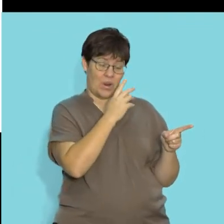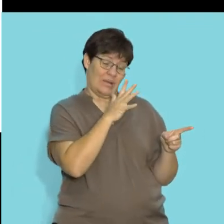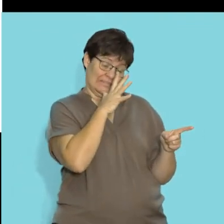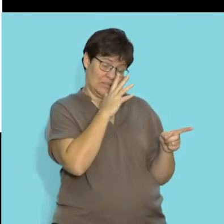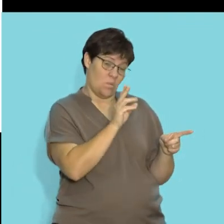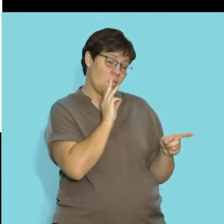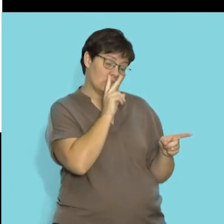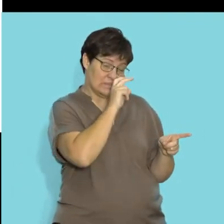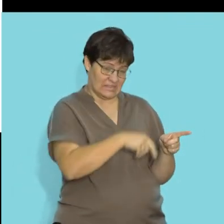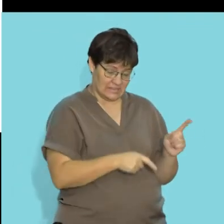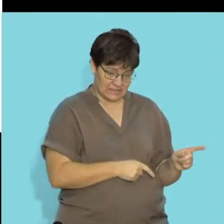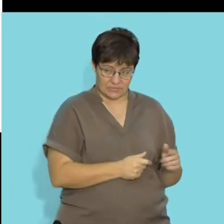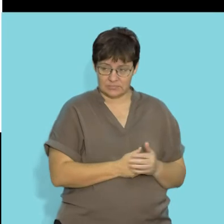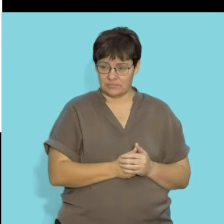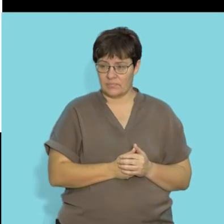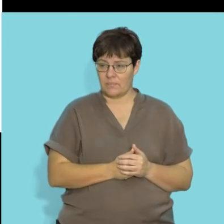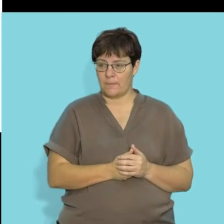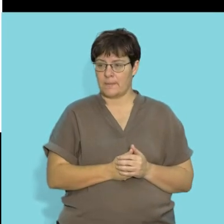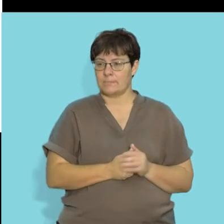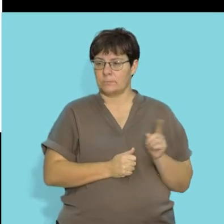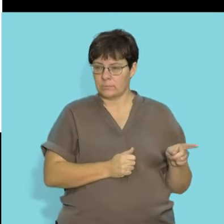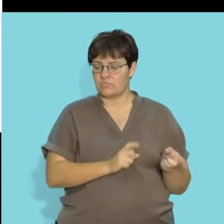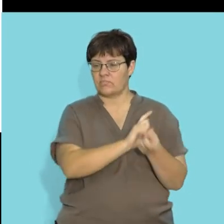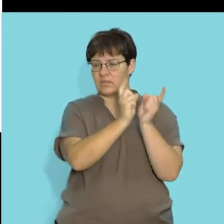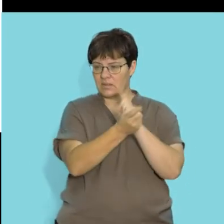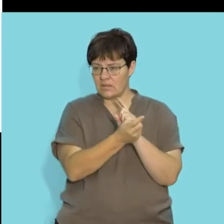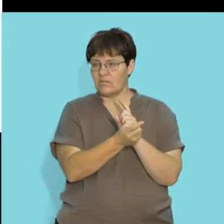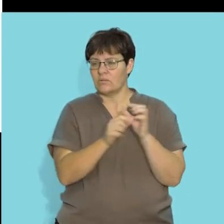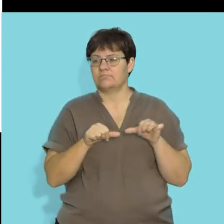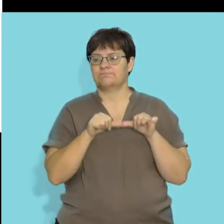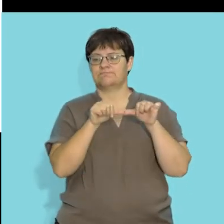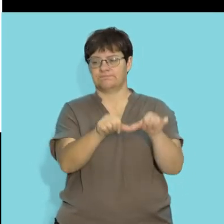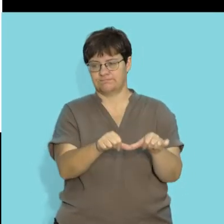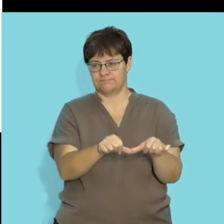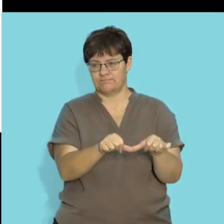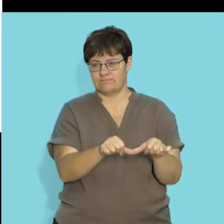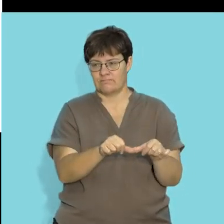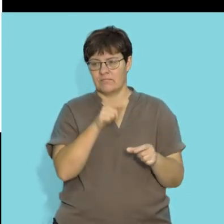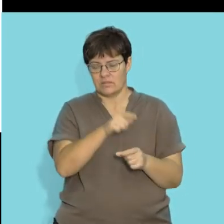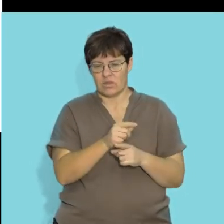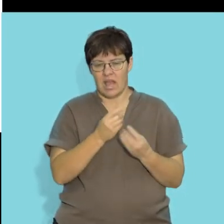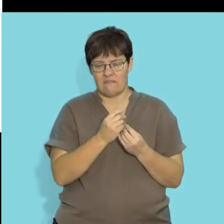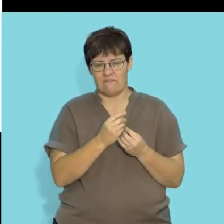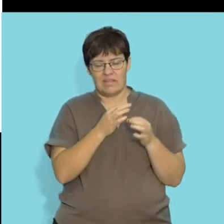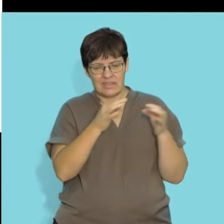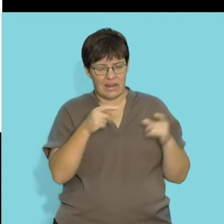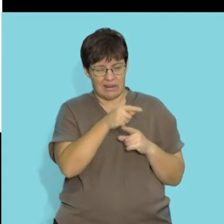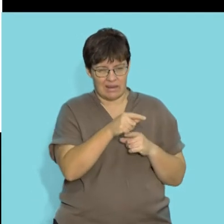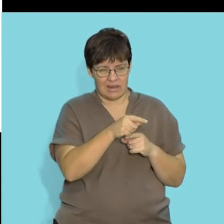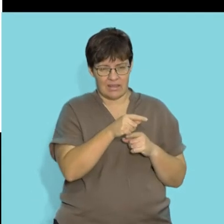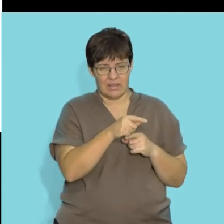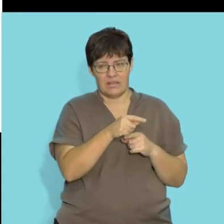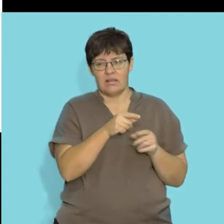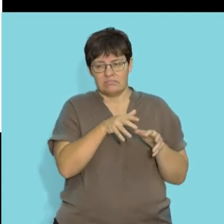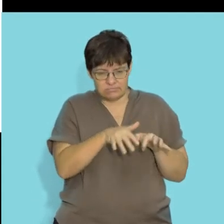Here, where you see these water lilies growing. And they are obviously adapted to being able to survive in these. So they have a thin cuticle,